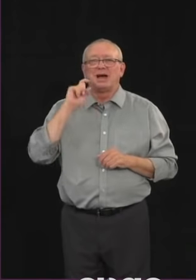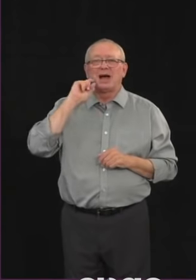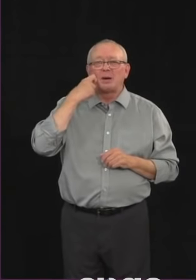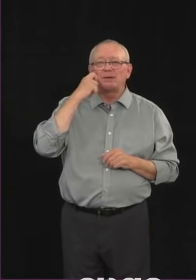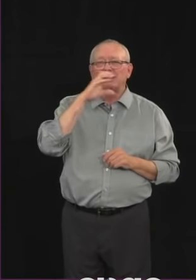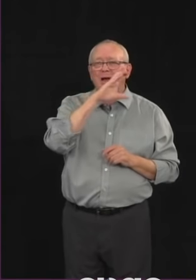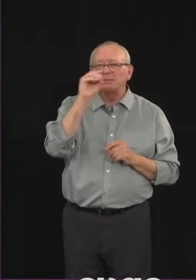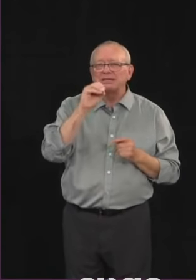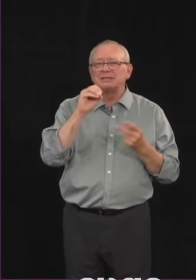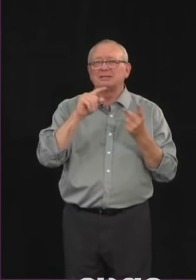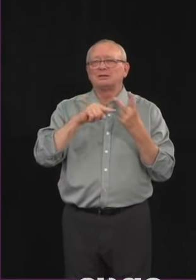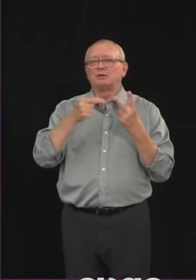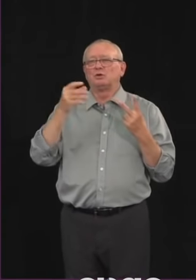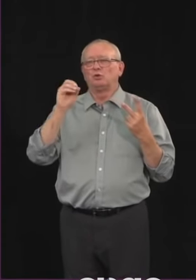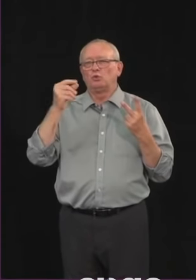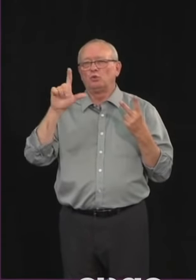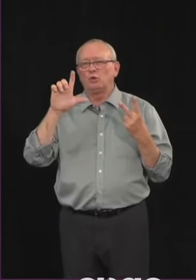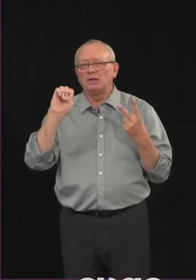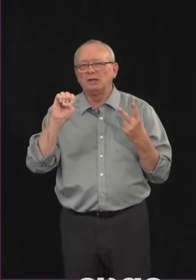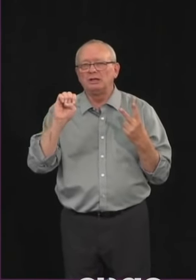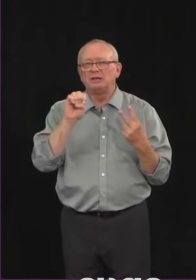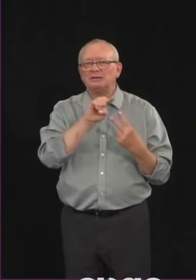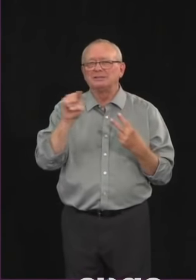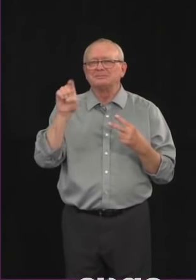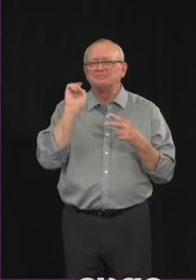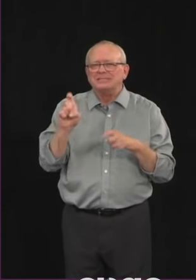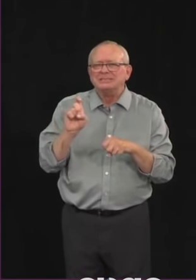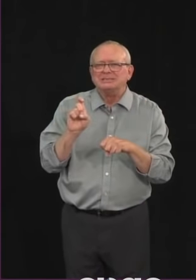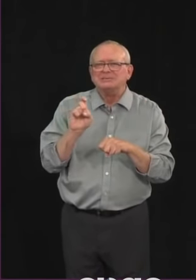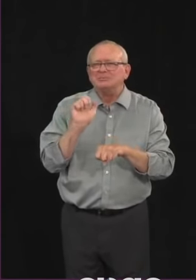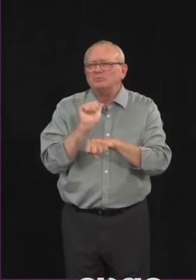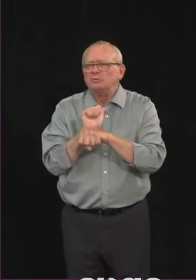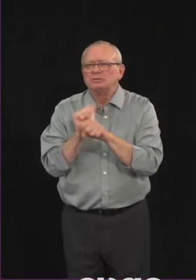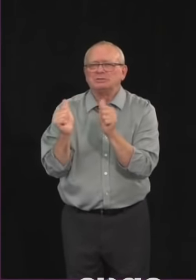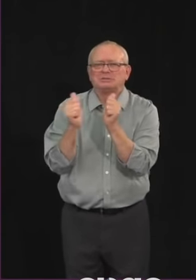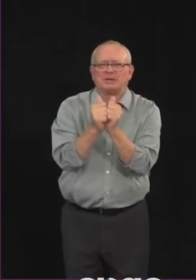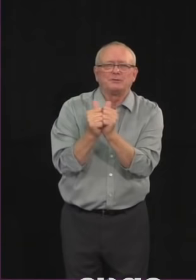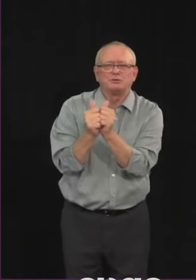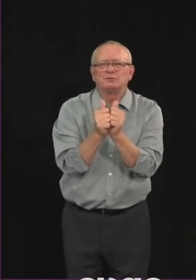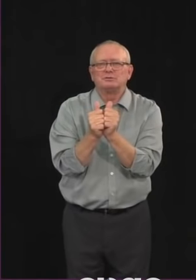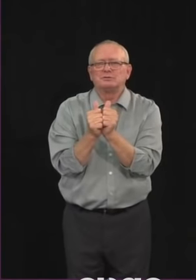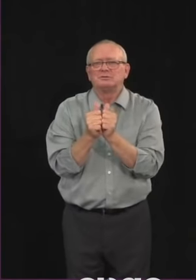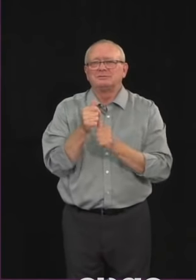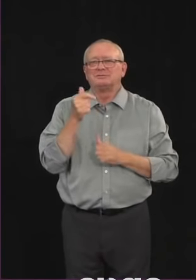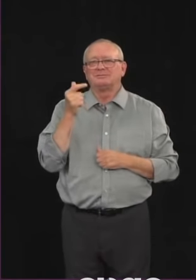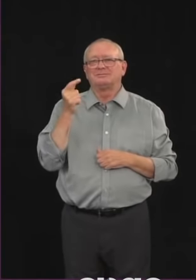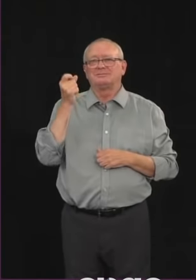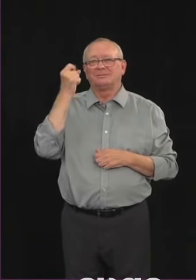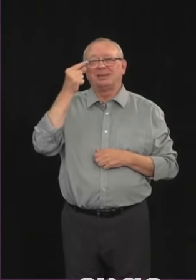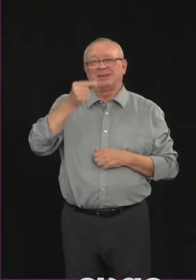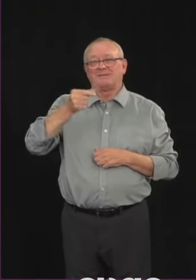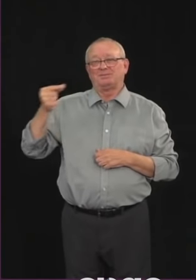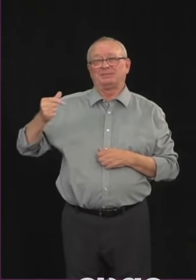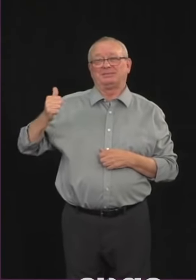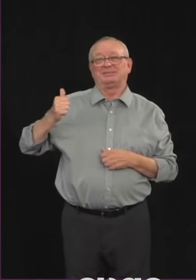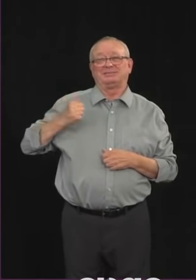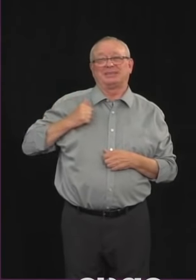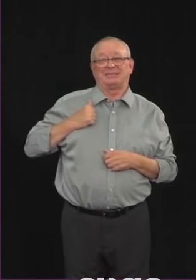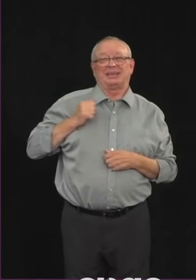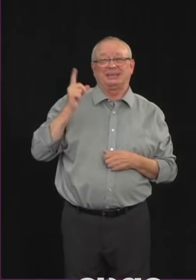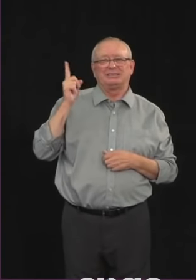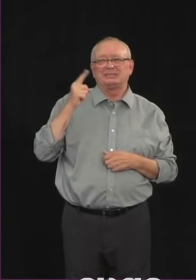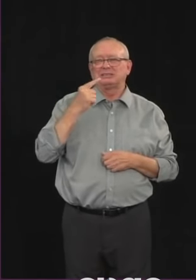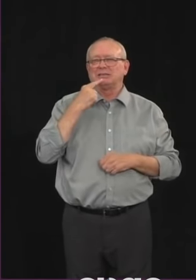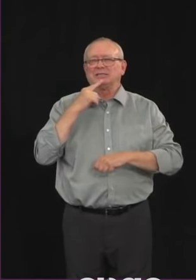Unfortunately, the government of Canada has told Google and Apple not to work with the government of Alberta or other provincial governments on